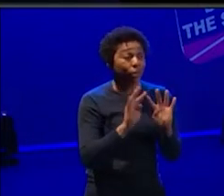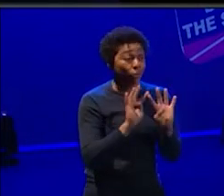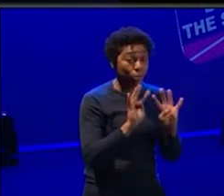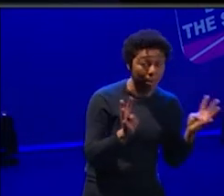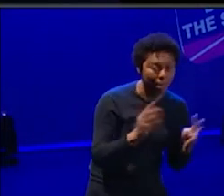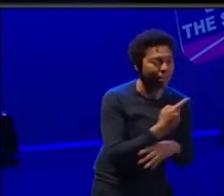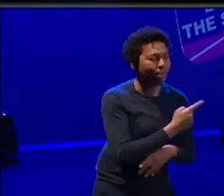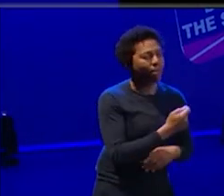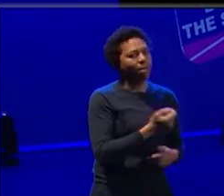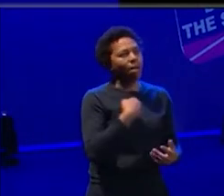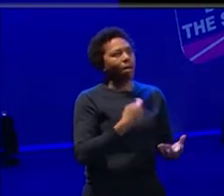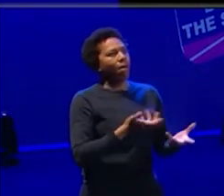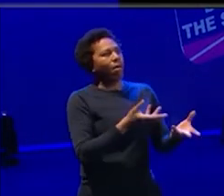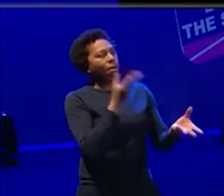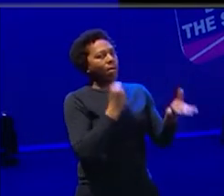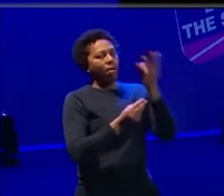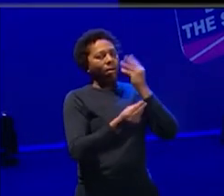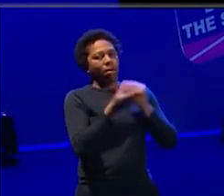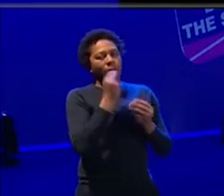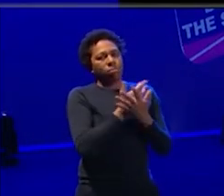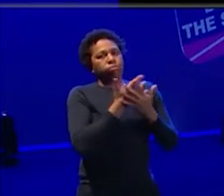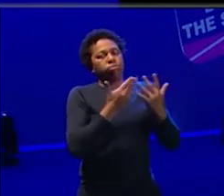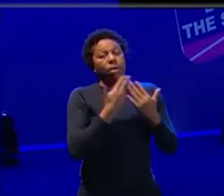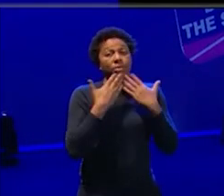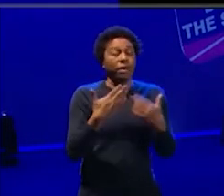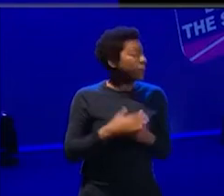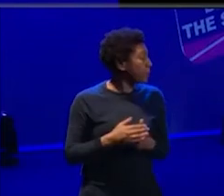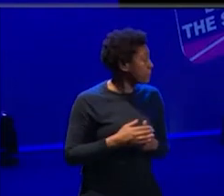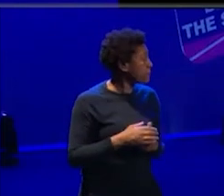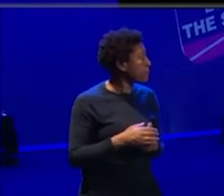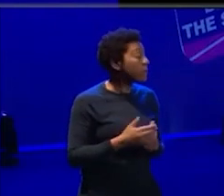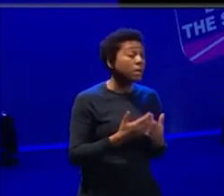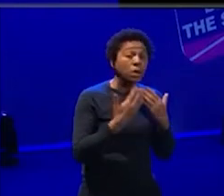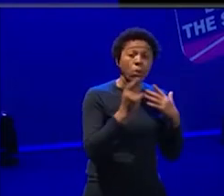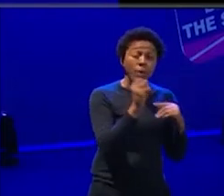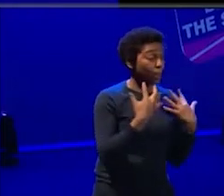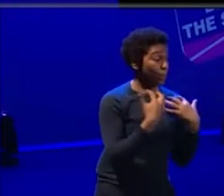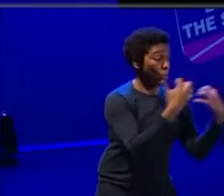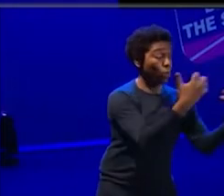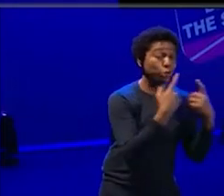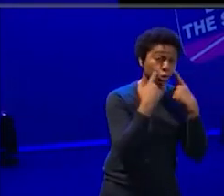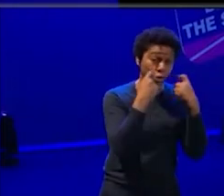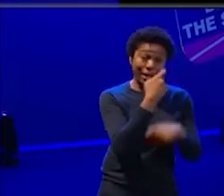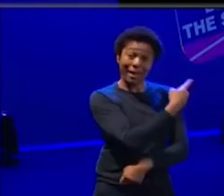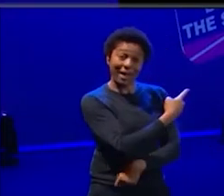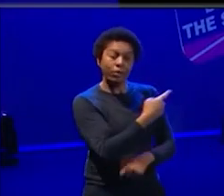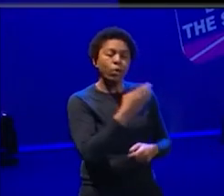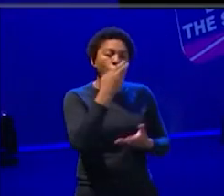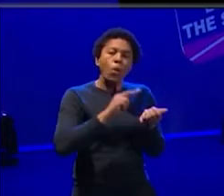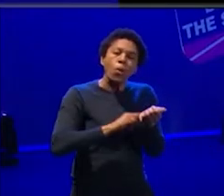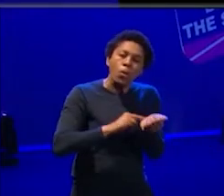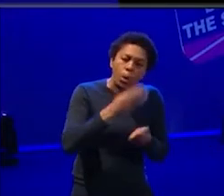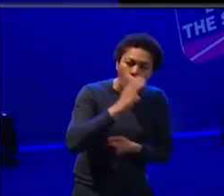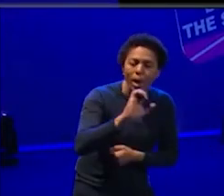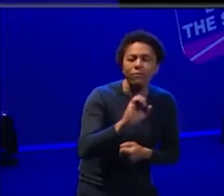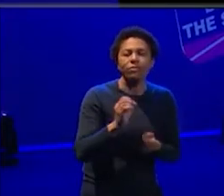level, I've gained so much from this. Thank you so, so, so much. Everyone in the audience, everybody watching, check out Blue Elephant, check